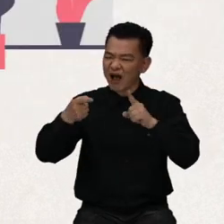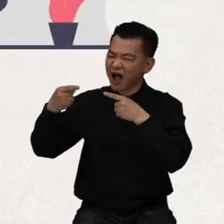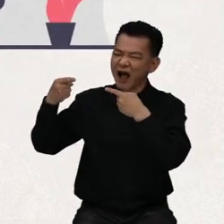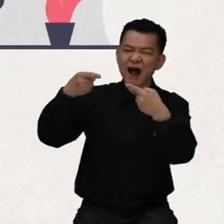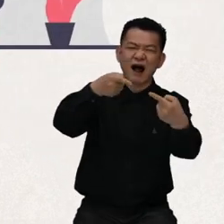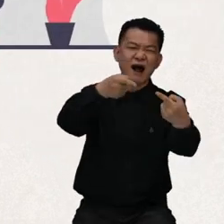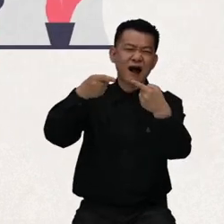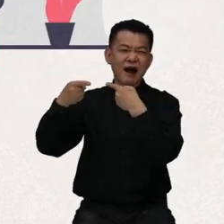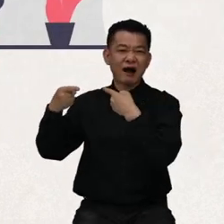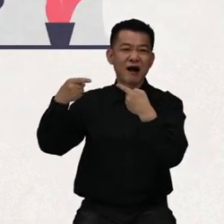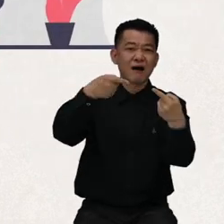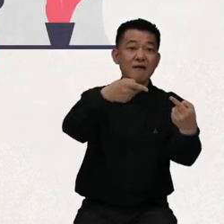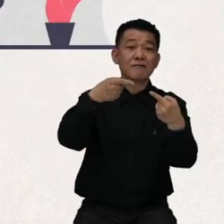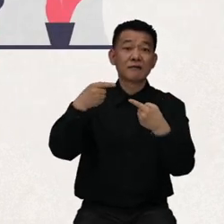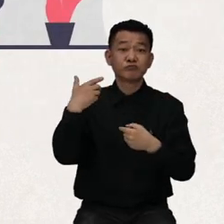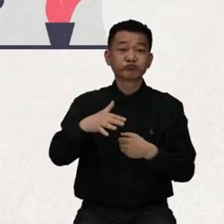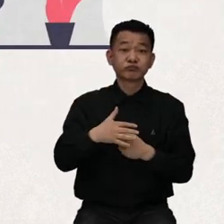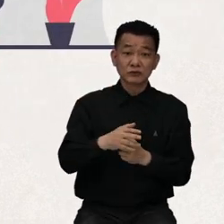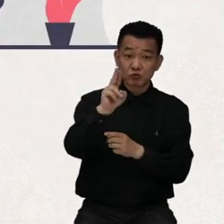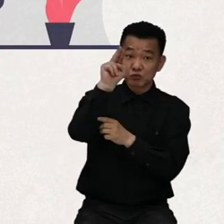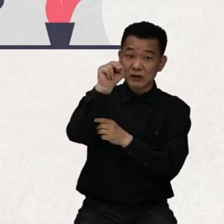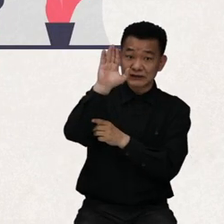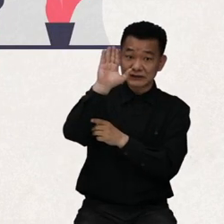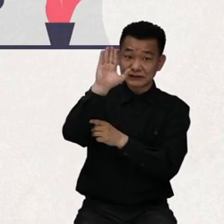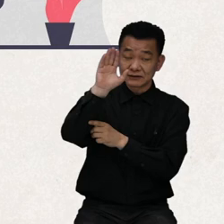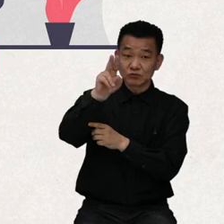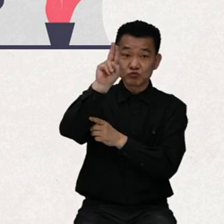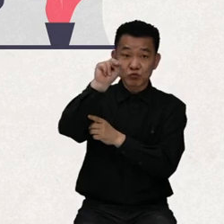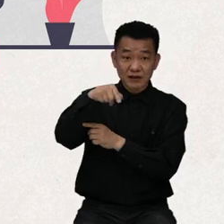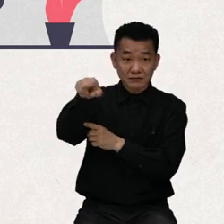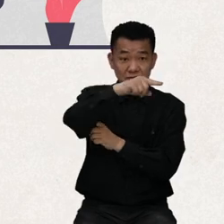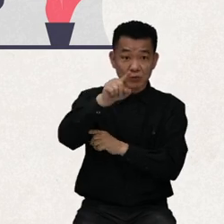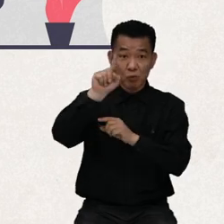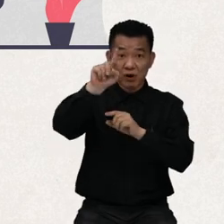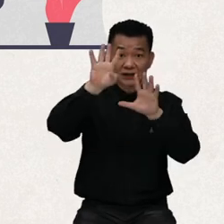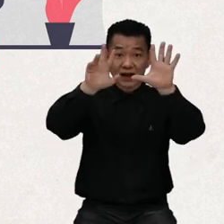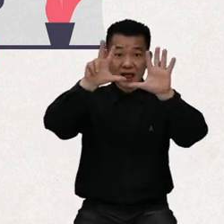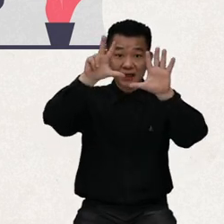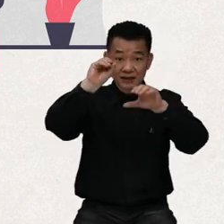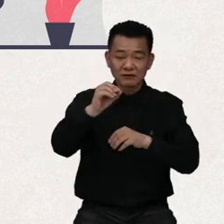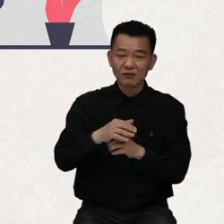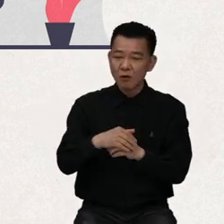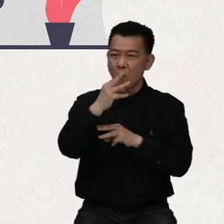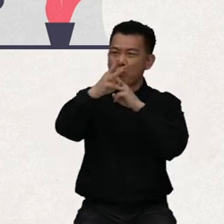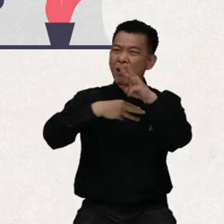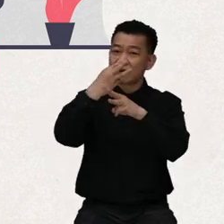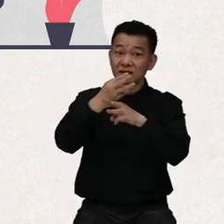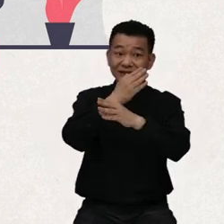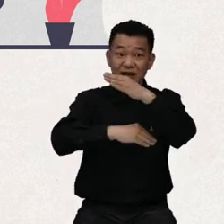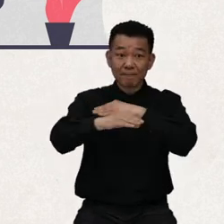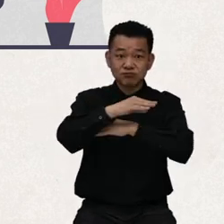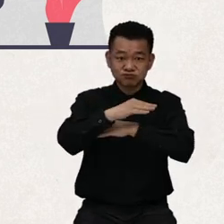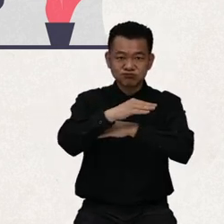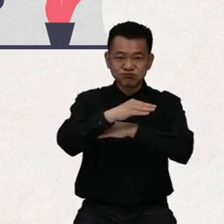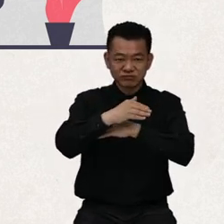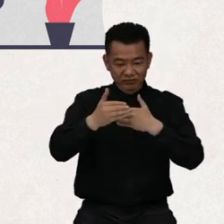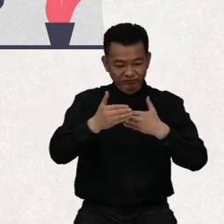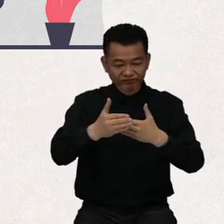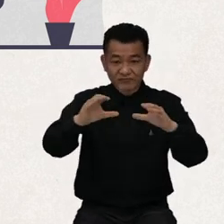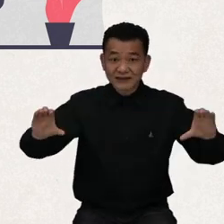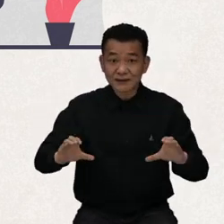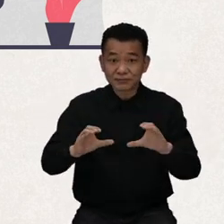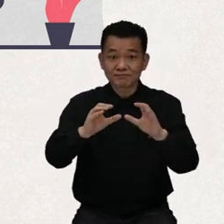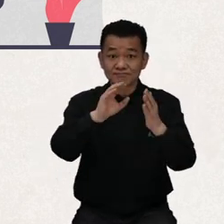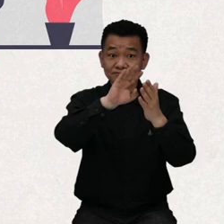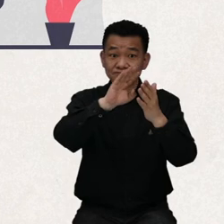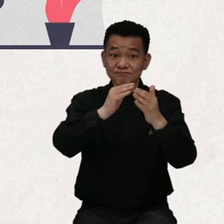As a result, the UN adopted the World Program of Action Concerning Disabled Persons in 1980. For